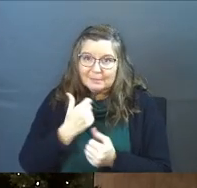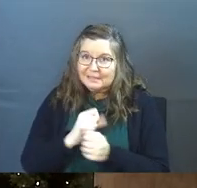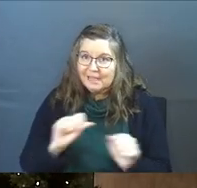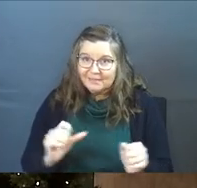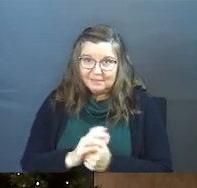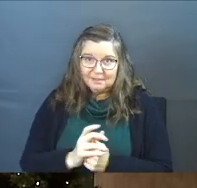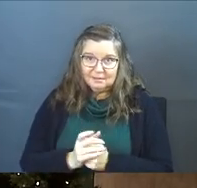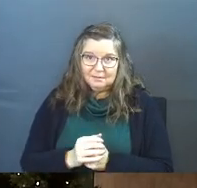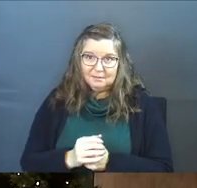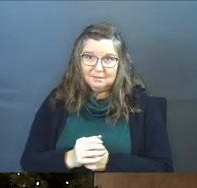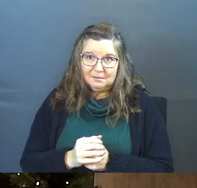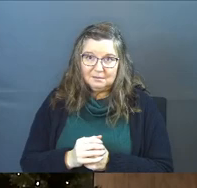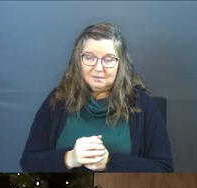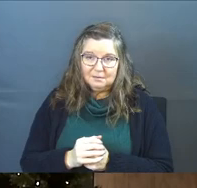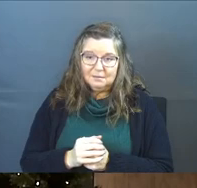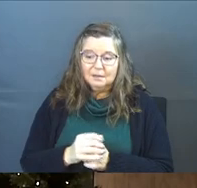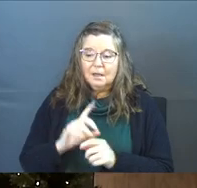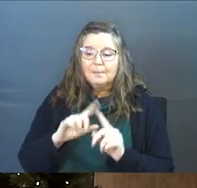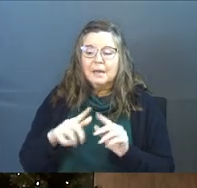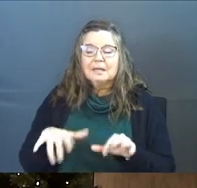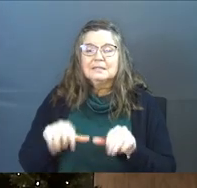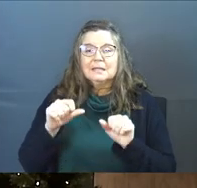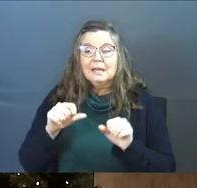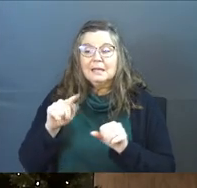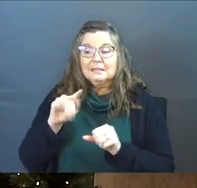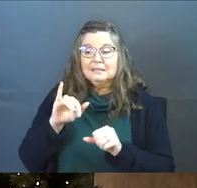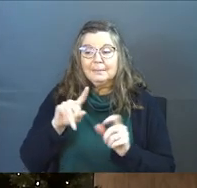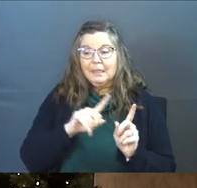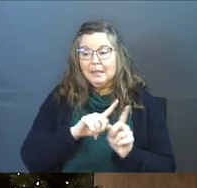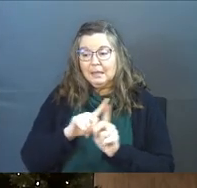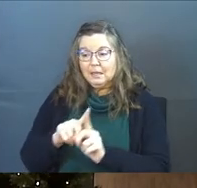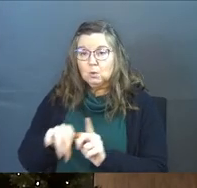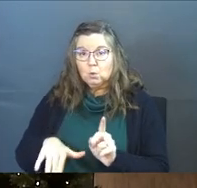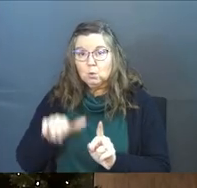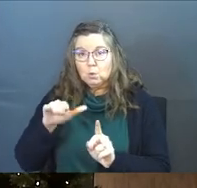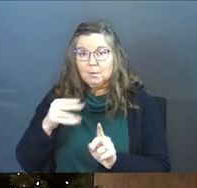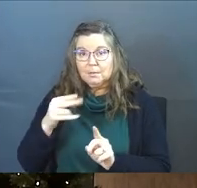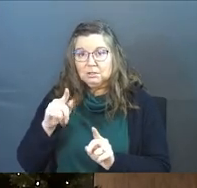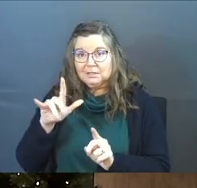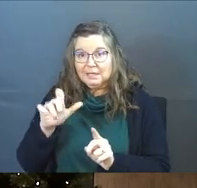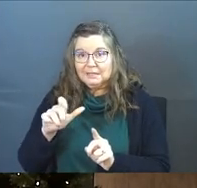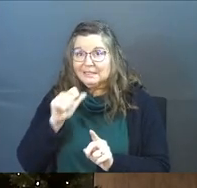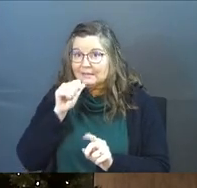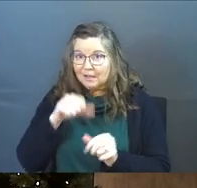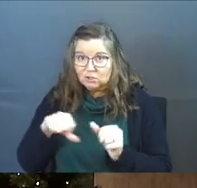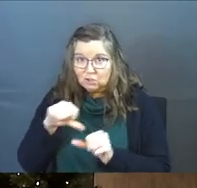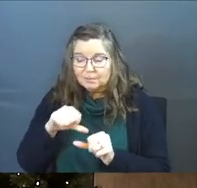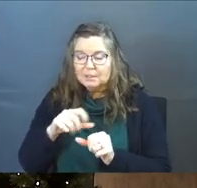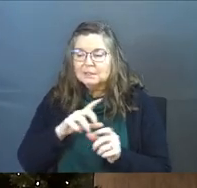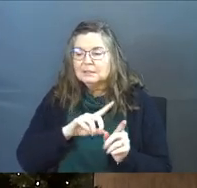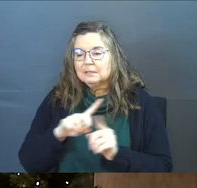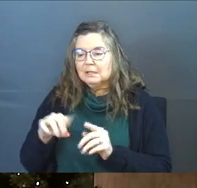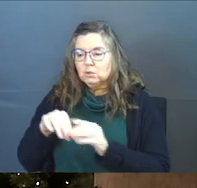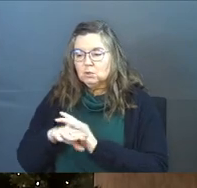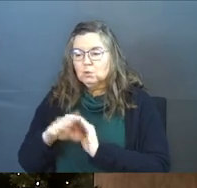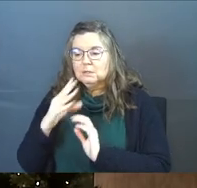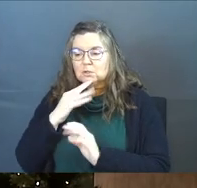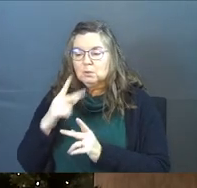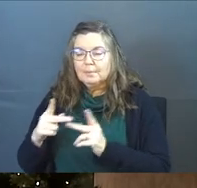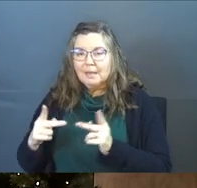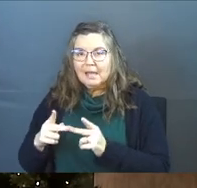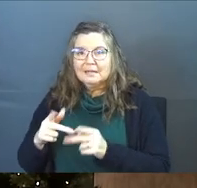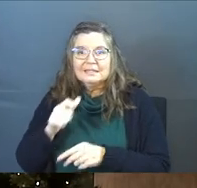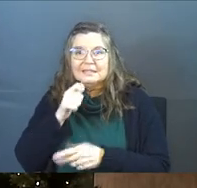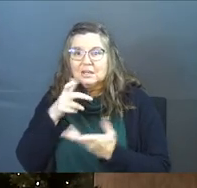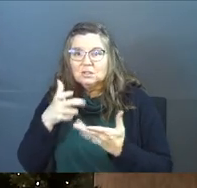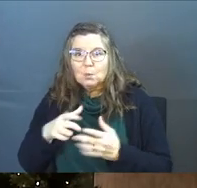order to be saved. But he's taken Timothy grew up as a Gentile, not circumcised. He's taken him into this Jewish spot